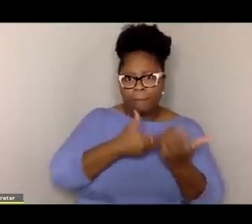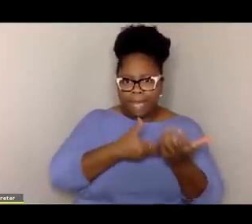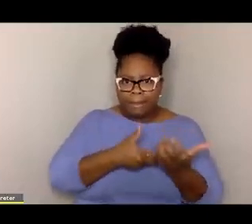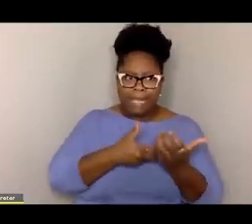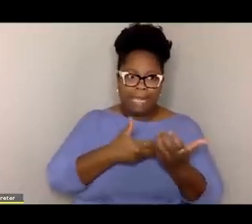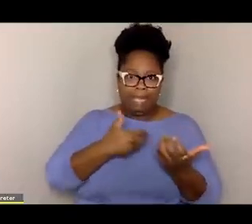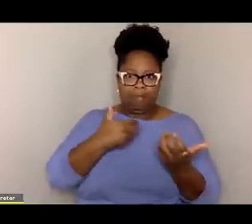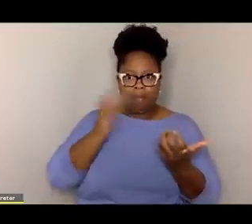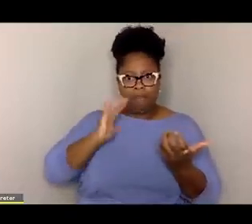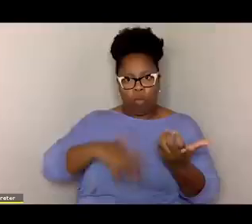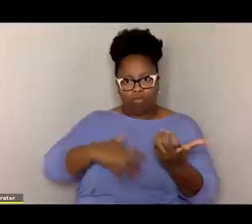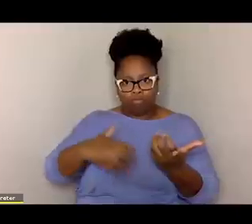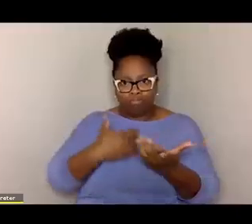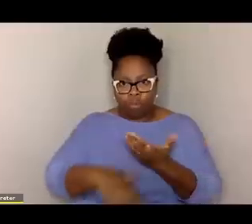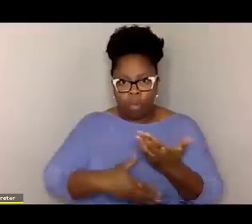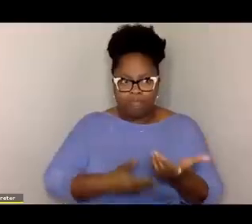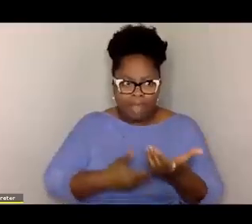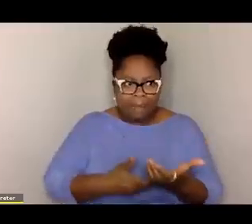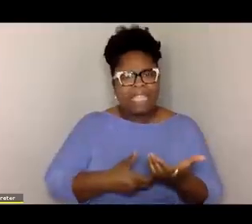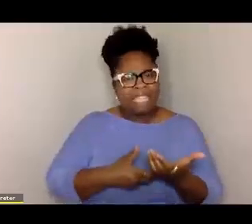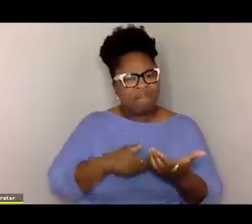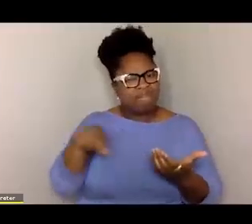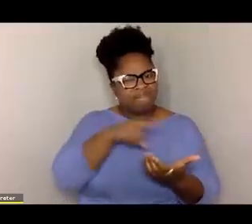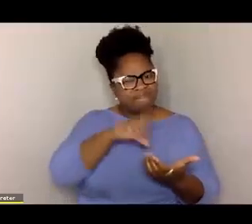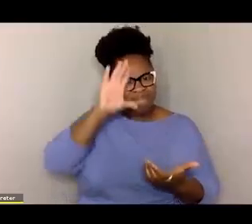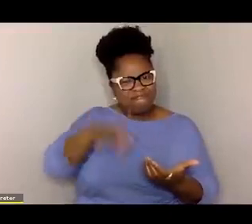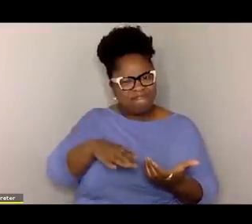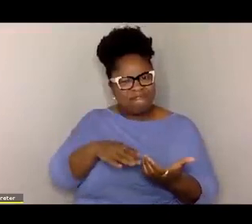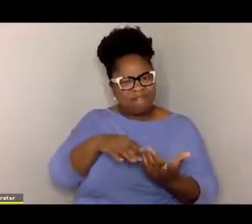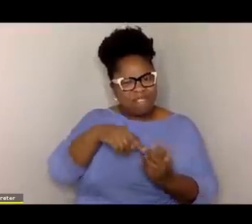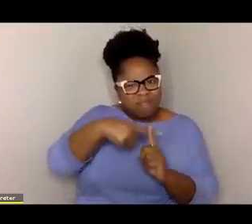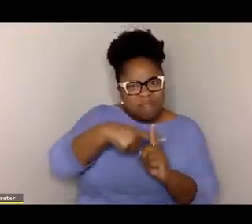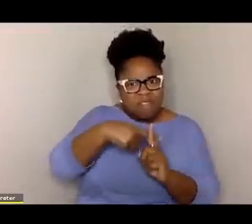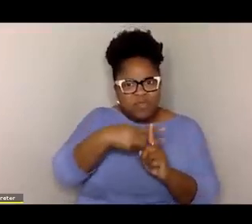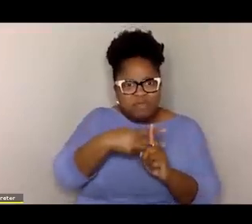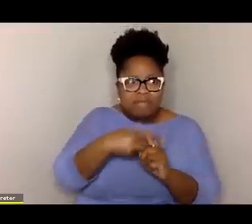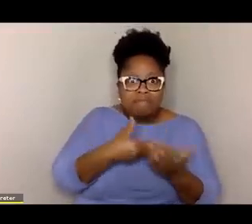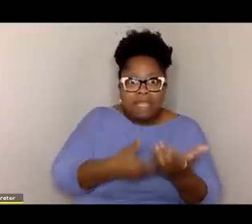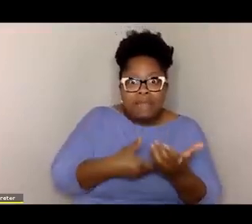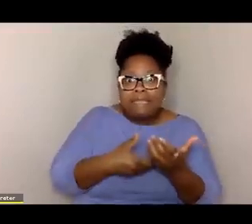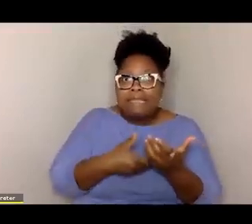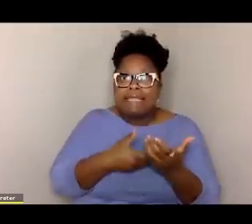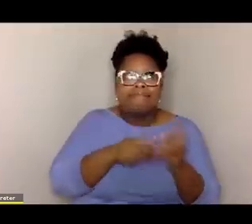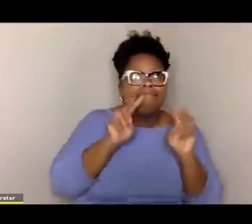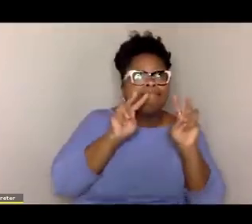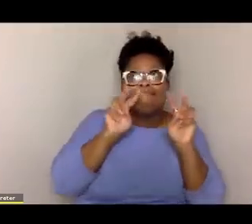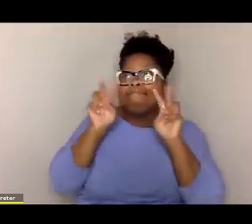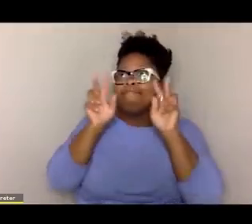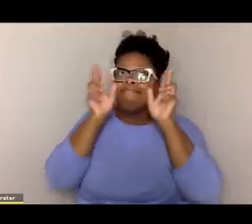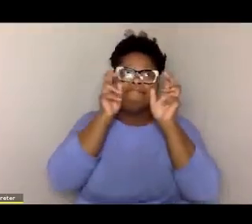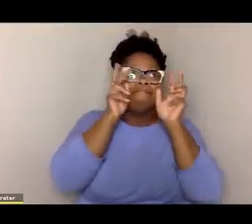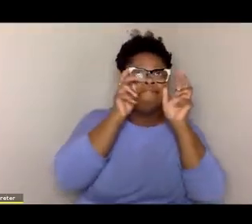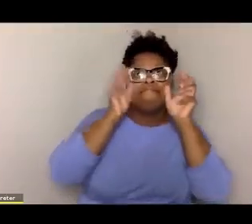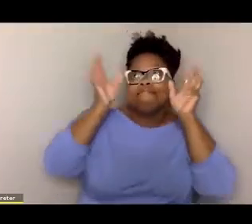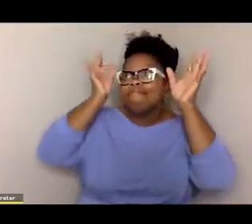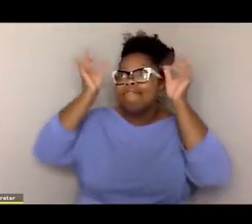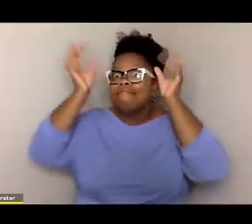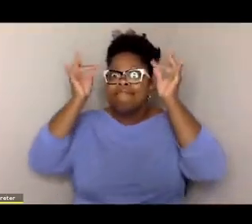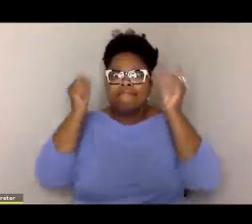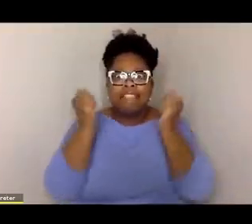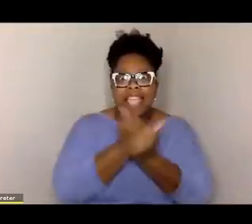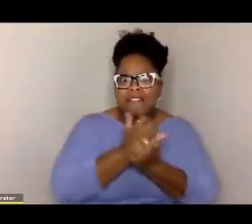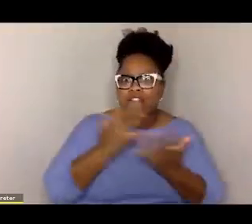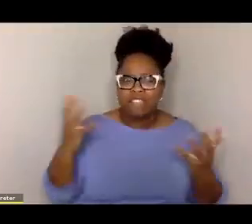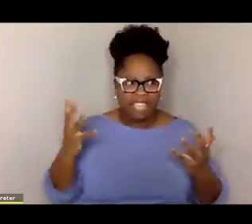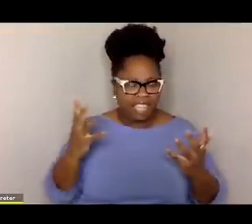a baby, been around a baby, knows anything about babies, knows in those first couple of months, that baby, baby is just taking in everything.